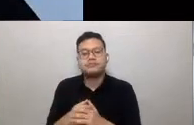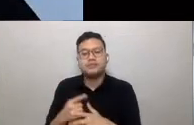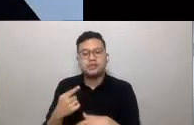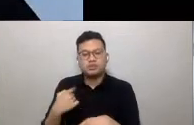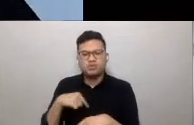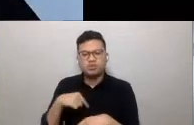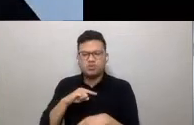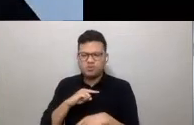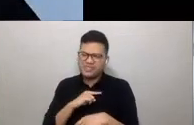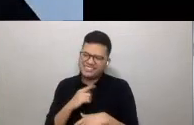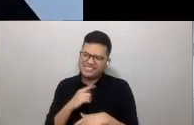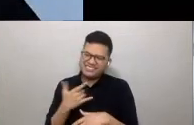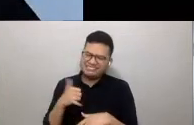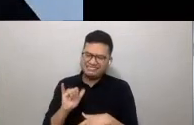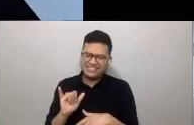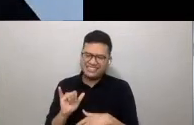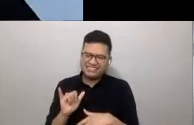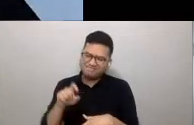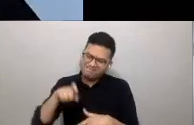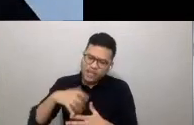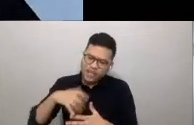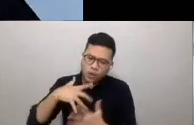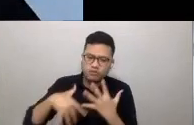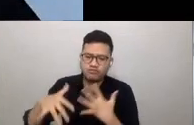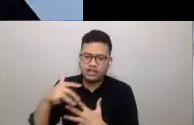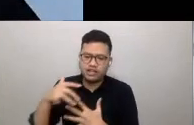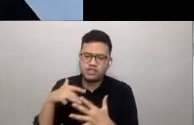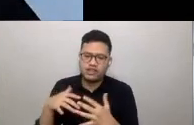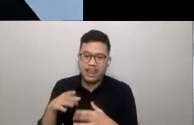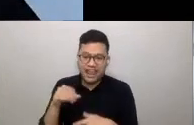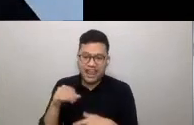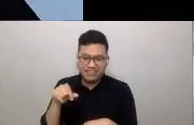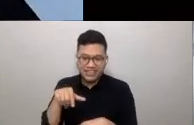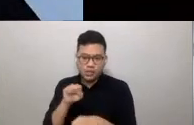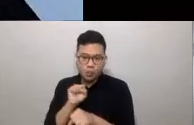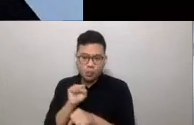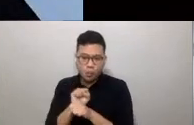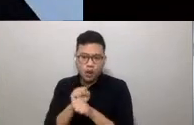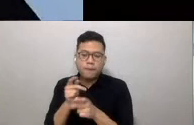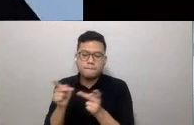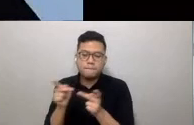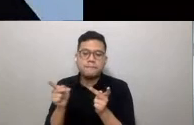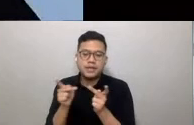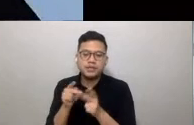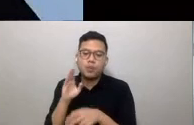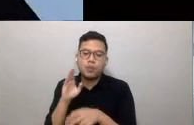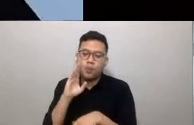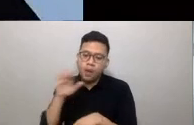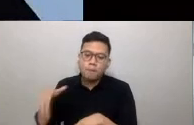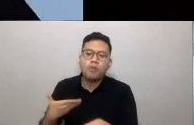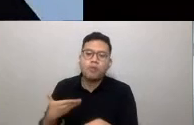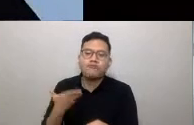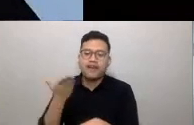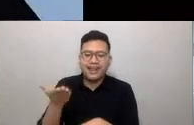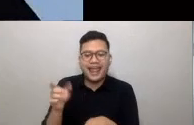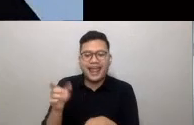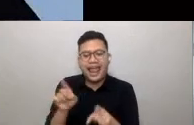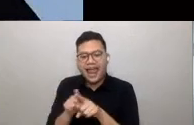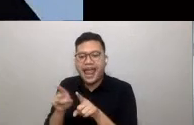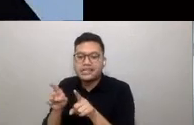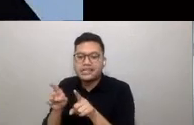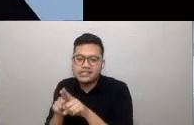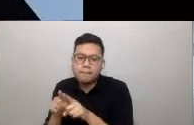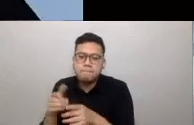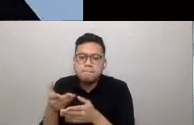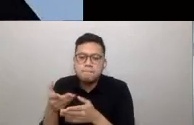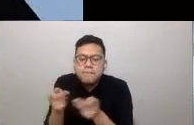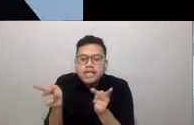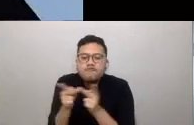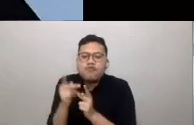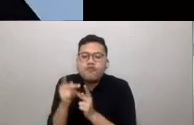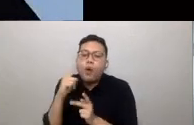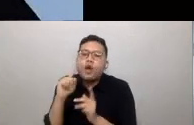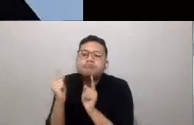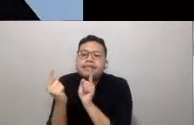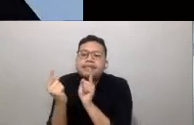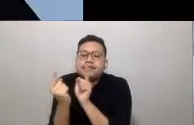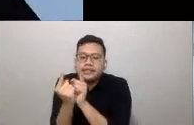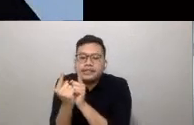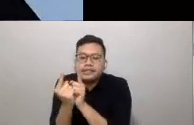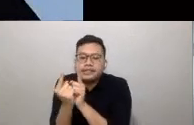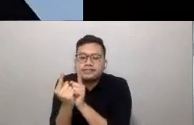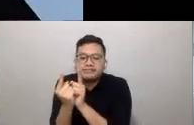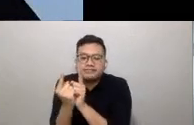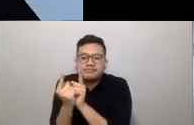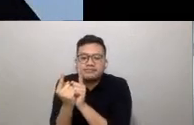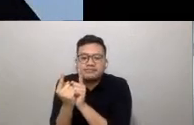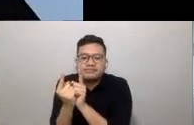that need social interaction, and the workplace will reassert itself as a place of meeting, especially as the home will